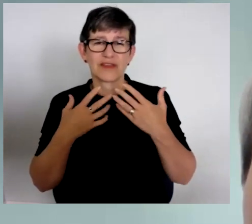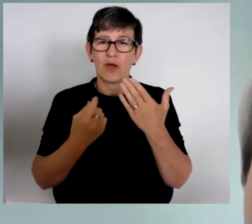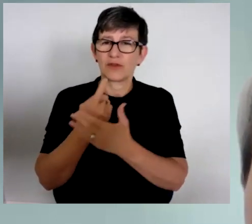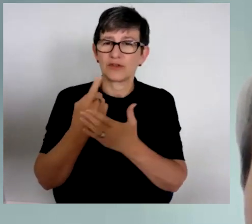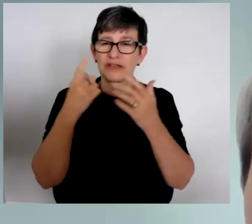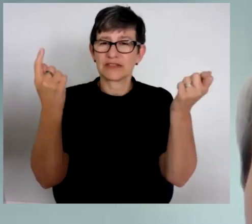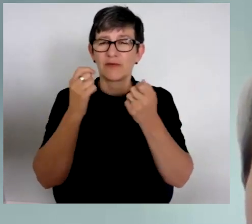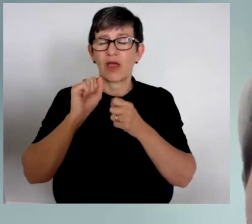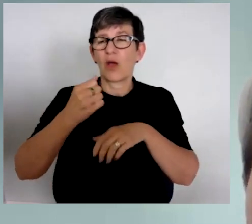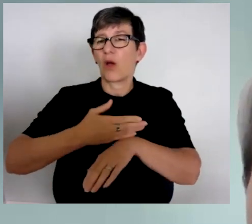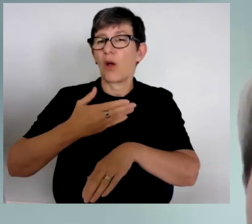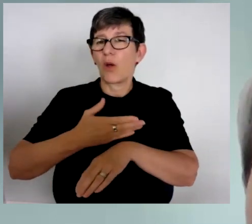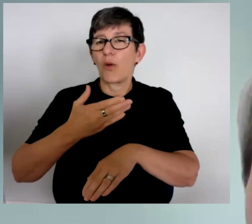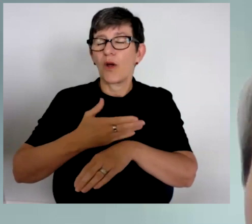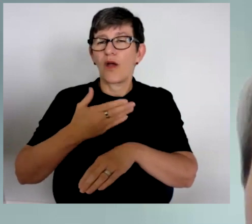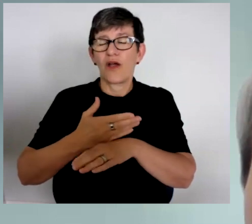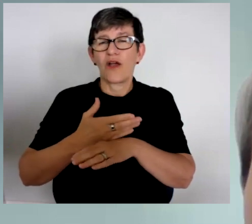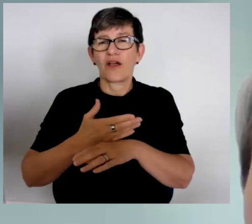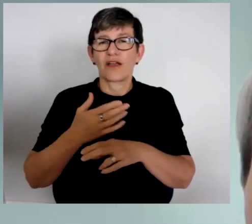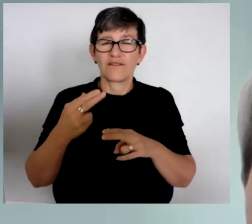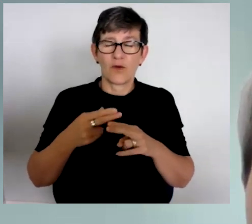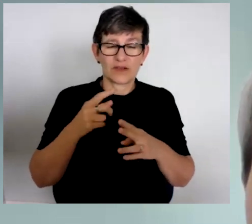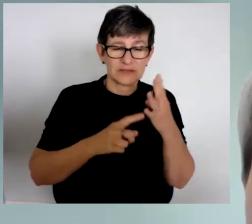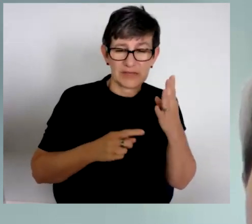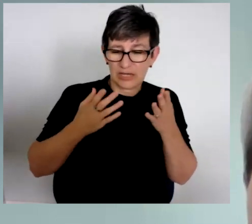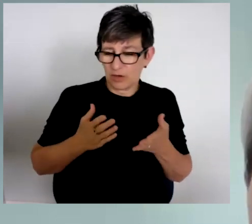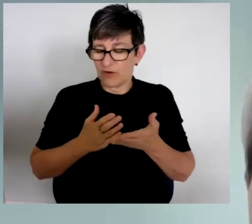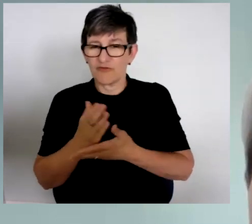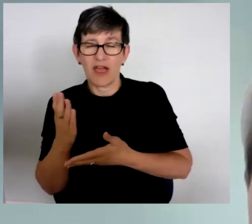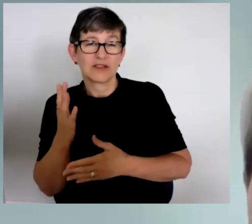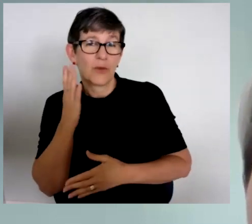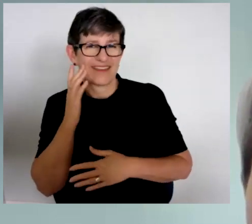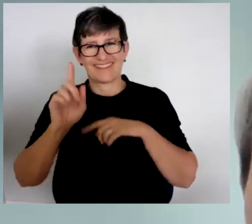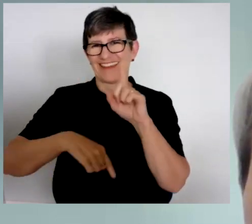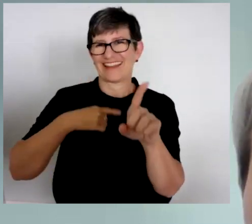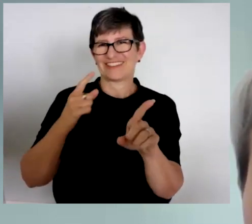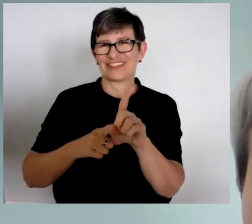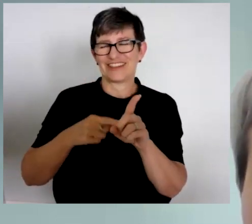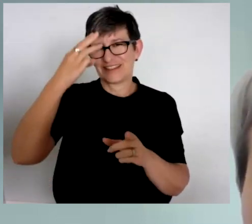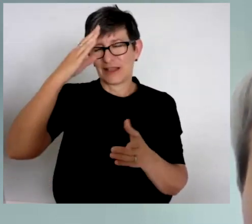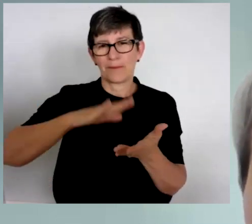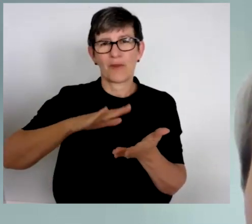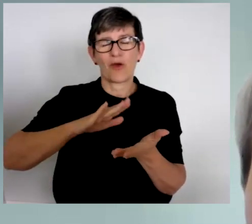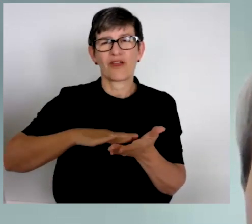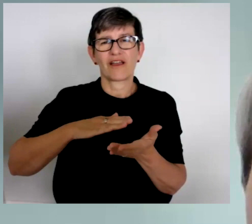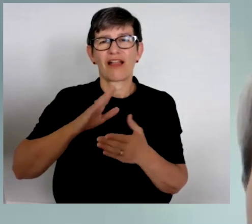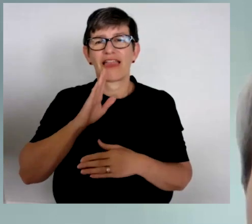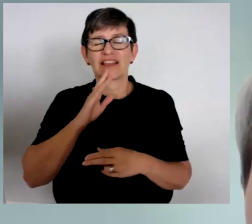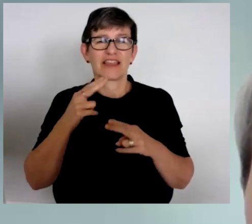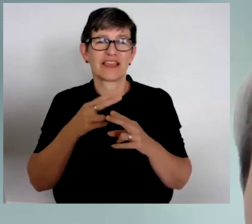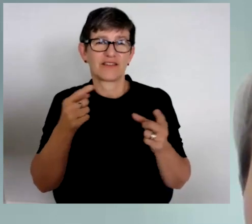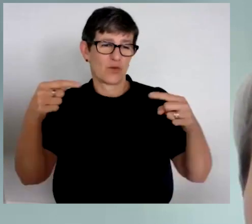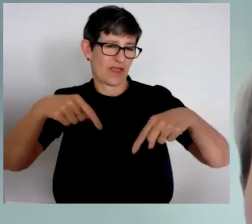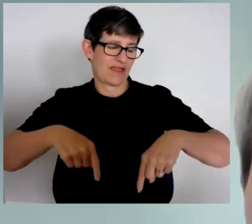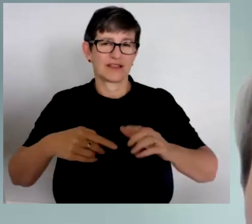work that's been accomplished in the field of disability and human rights at next year's memorial lecture. Thank you all for